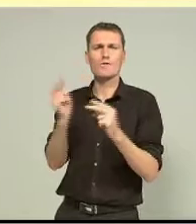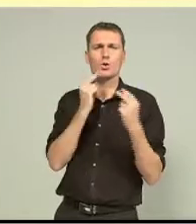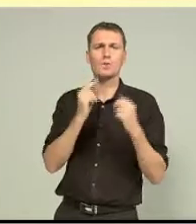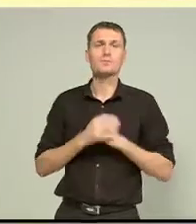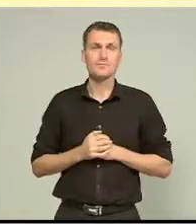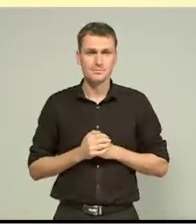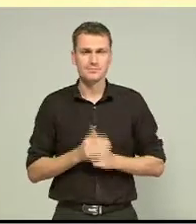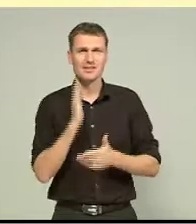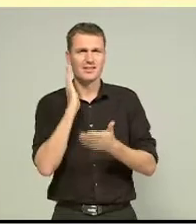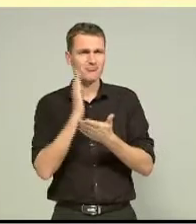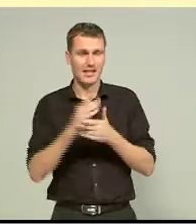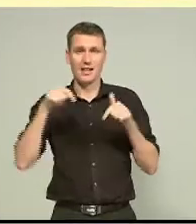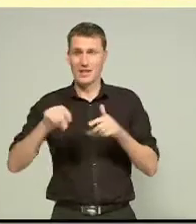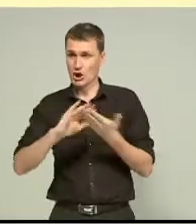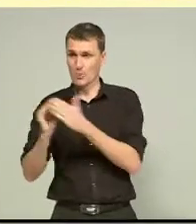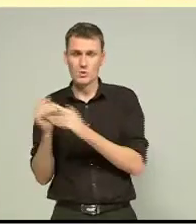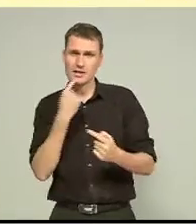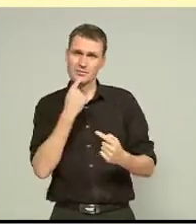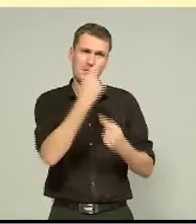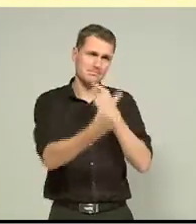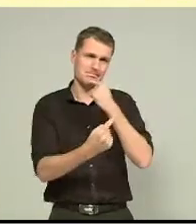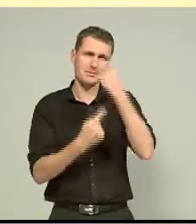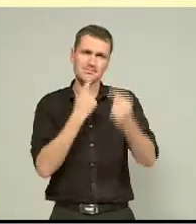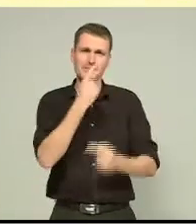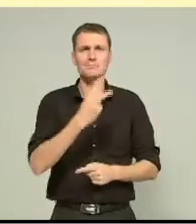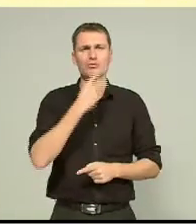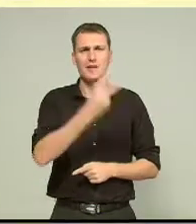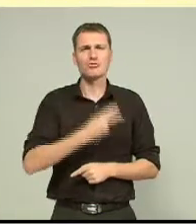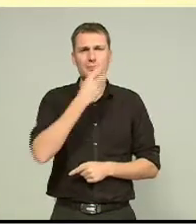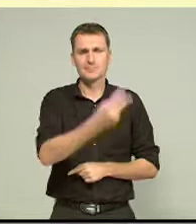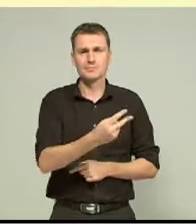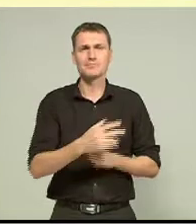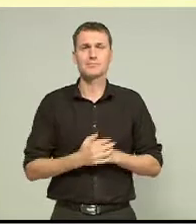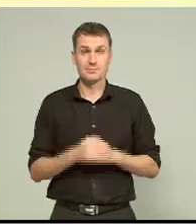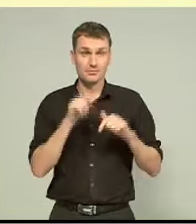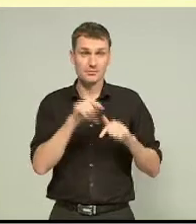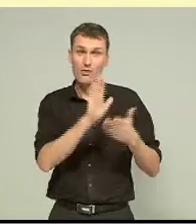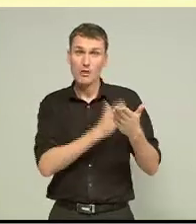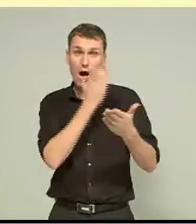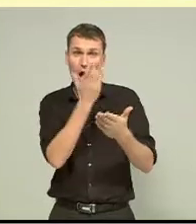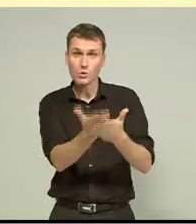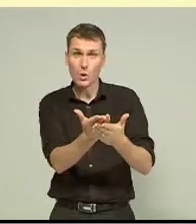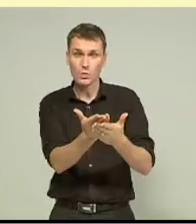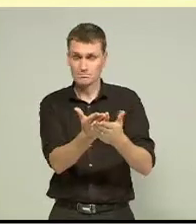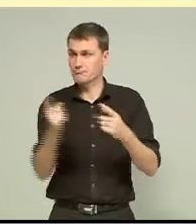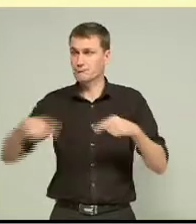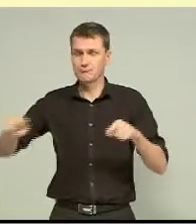this community has spoken repeatedly and this proposal has never been accepted. It's always